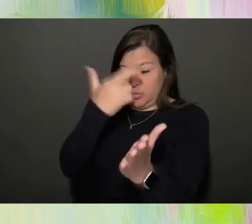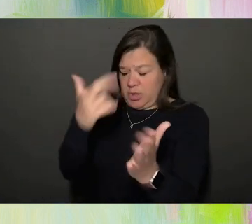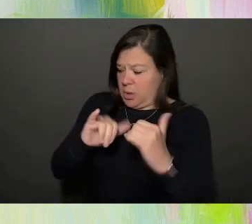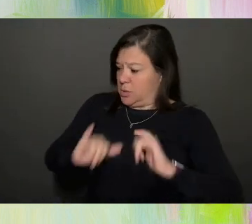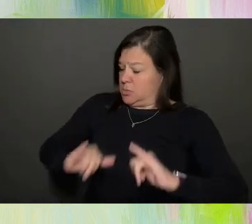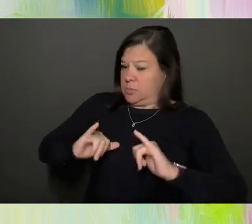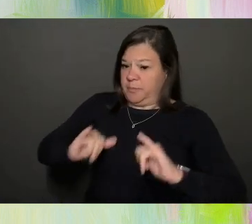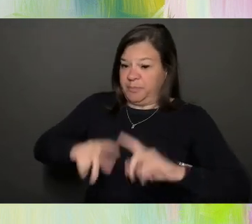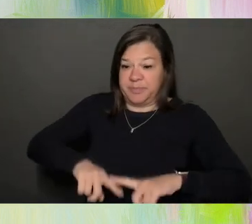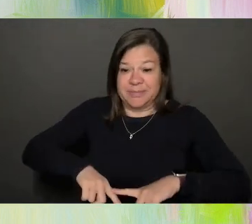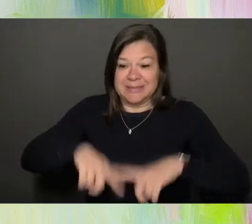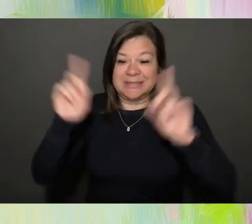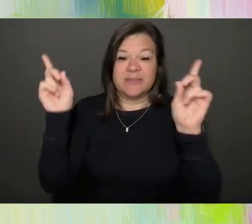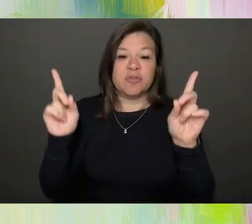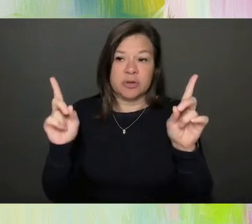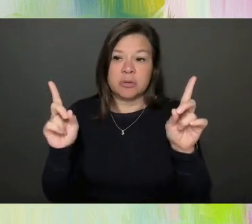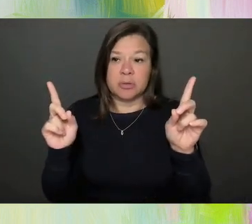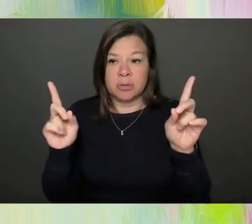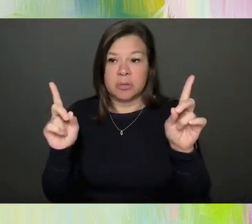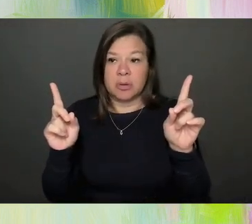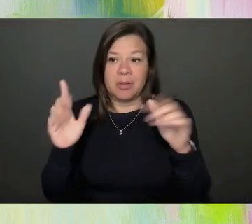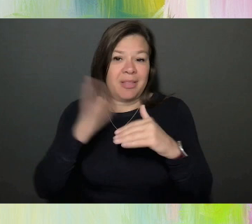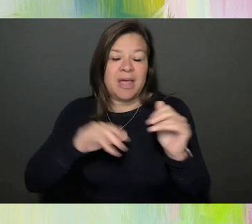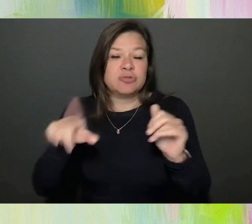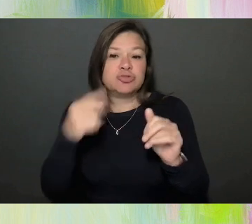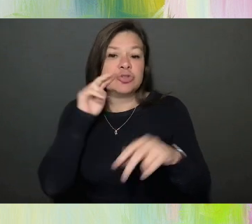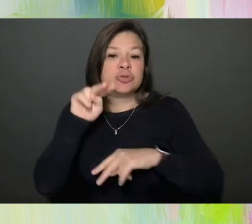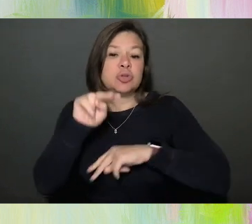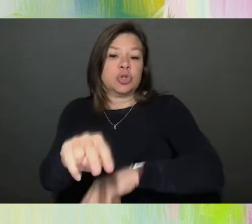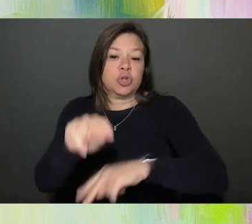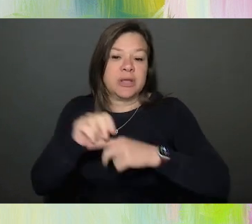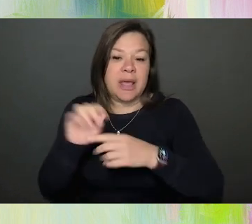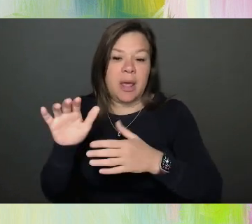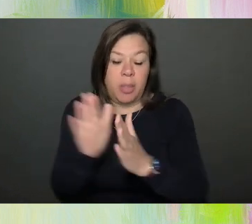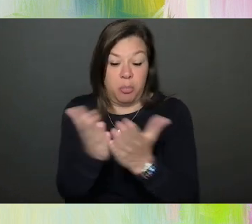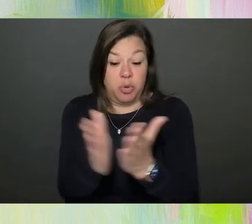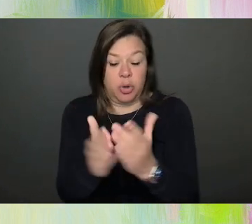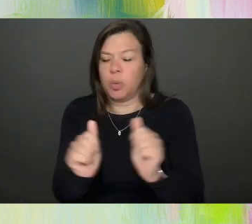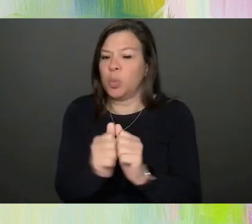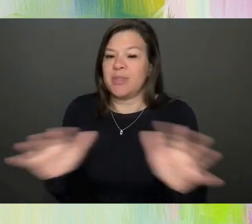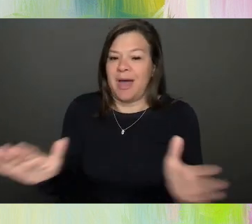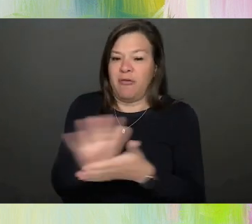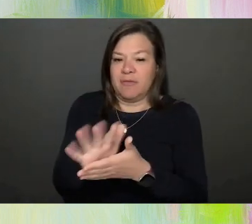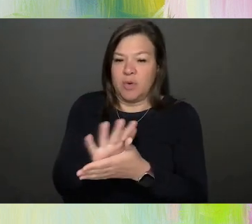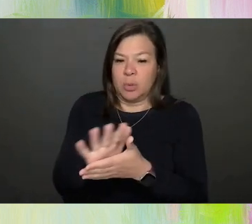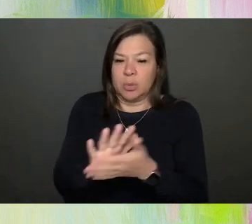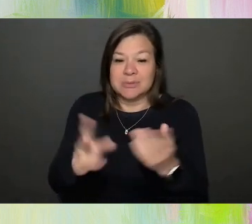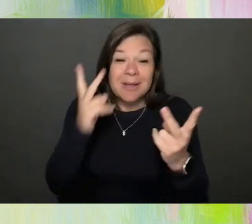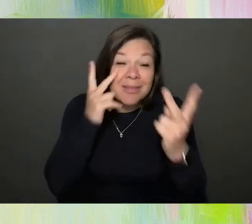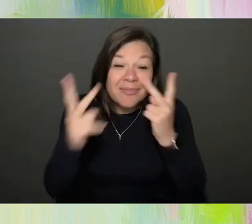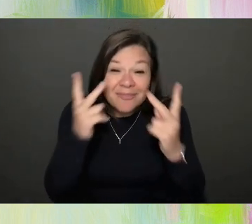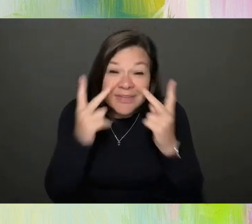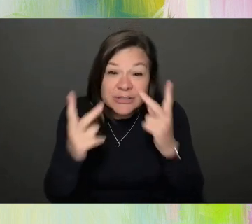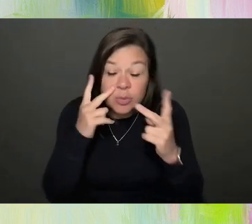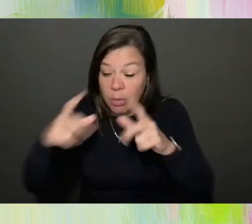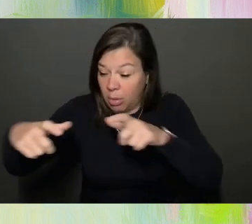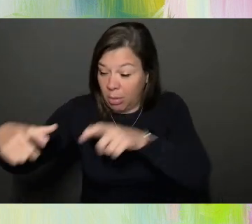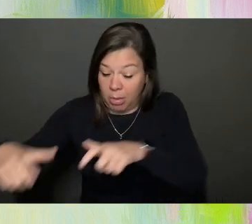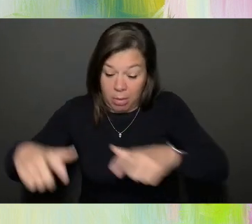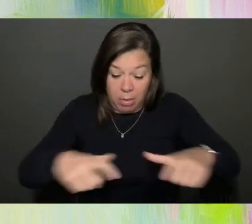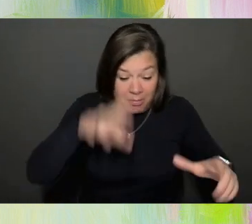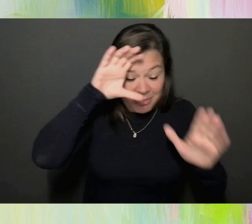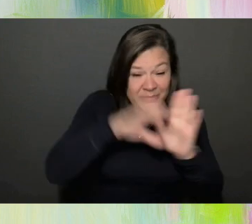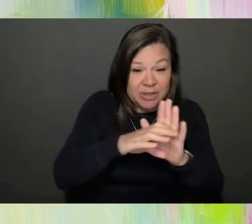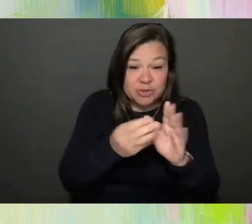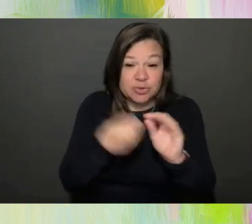just looking at the quote, for example, without the photo. I mean, that visual gets somewhere else in your brain